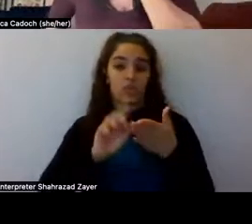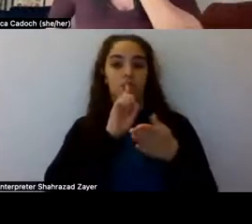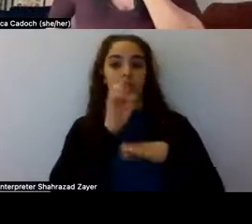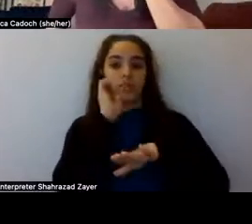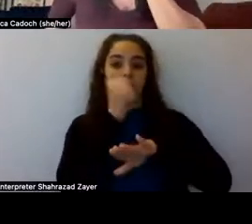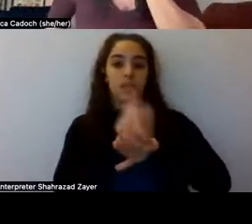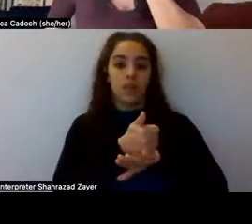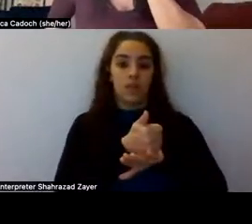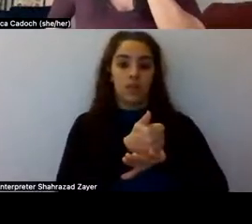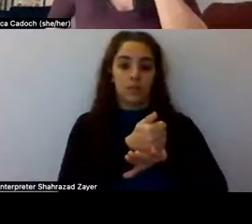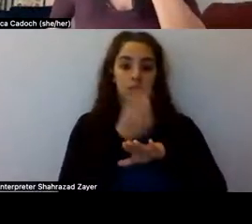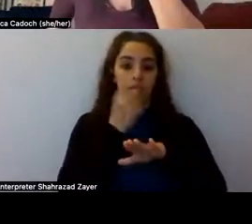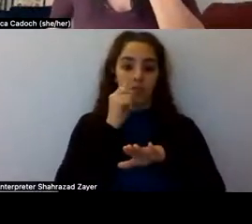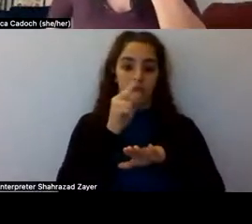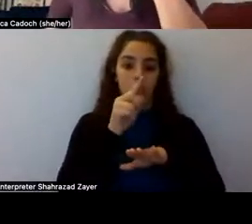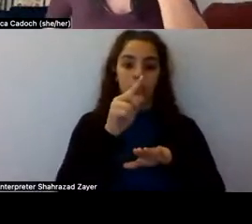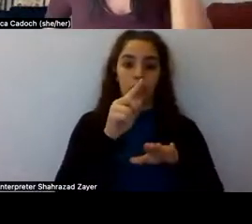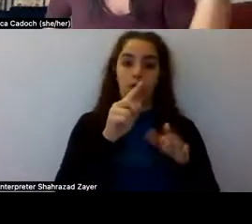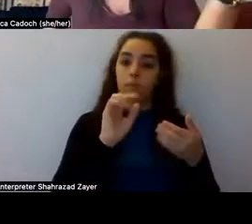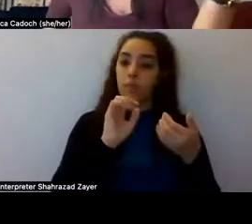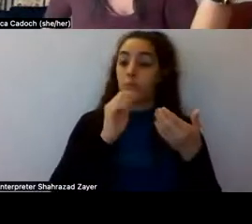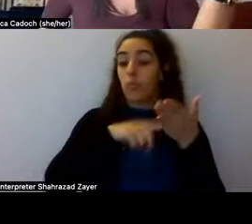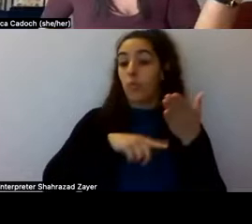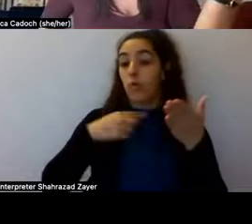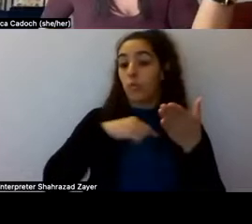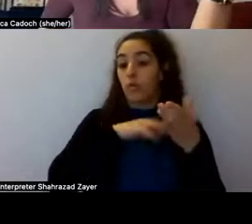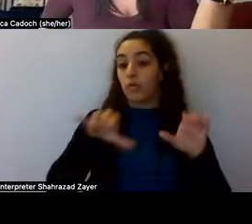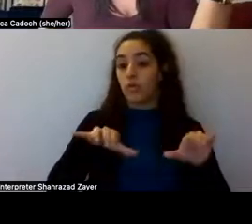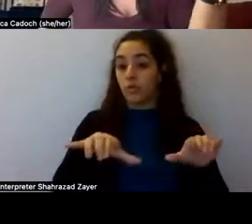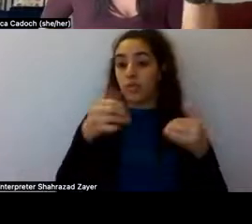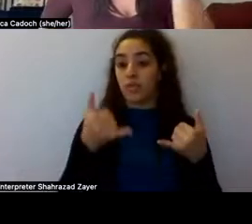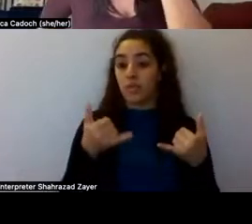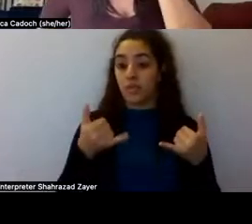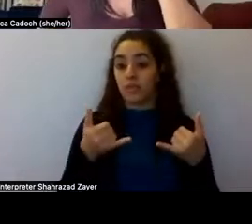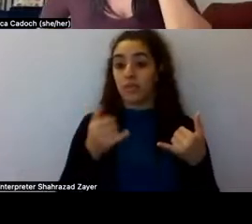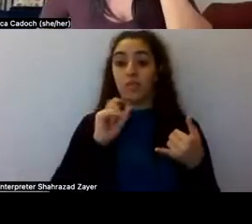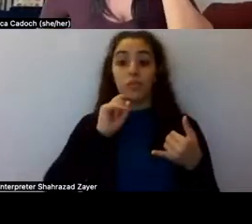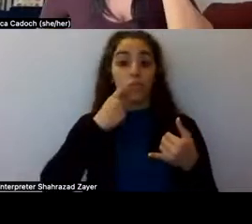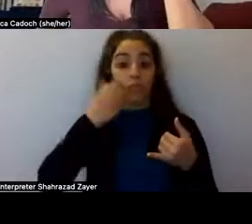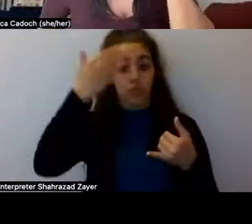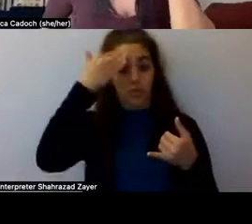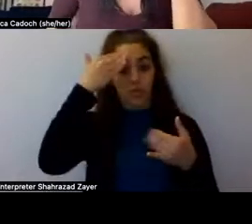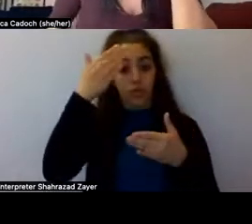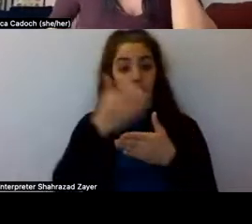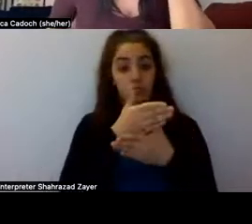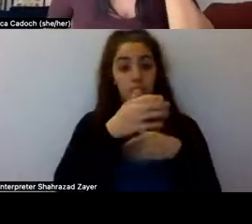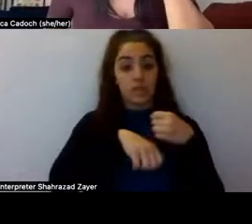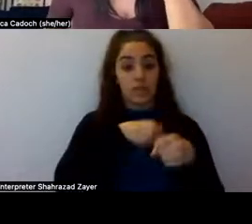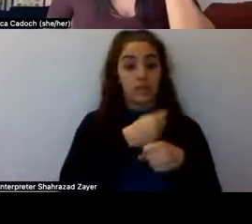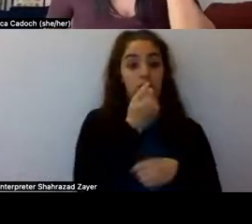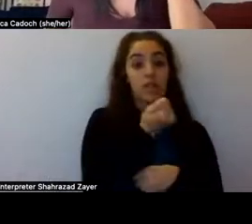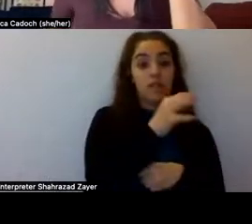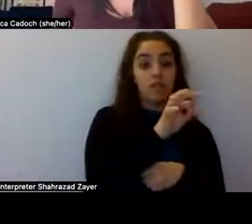um, for what we have today, but it's cool to know that between the years of 1950 and 1965,